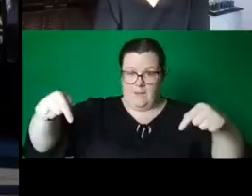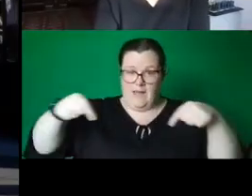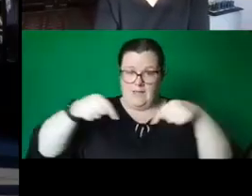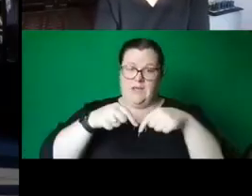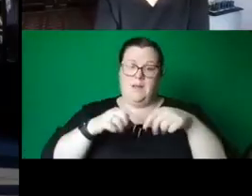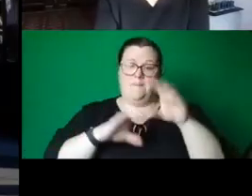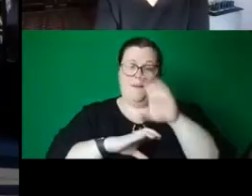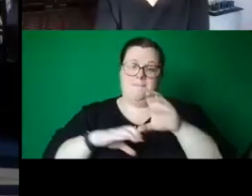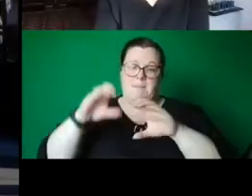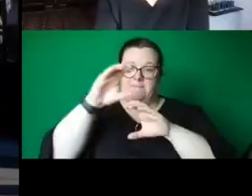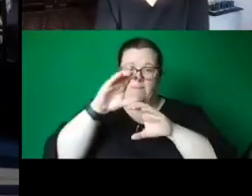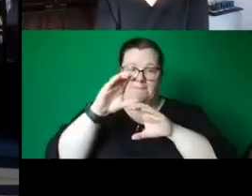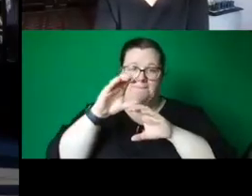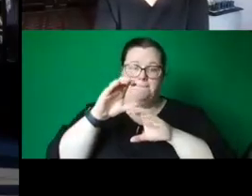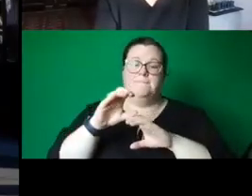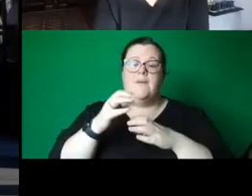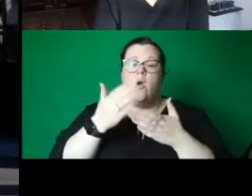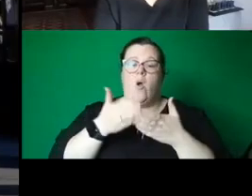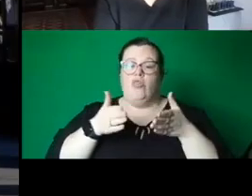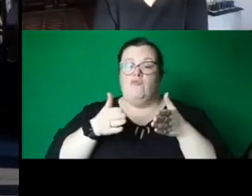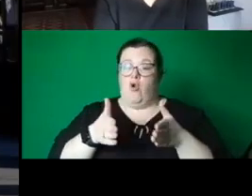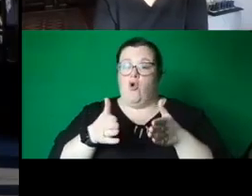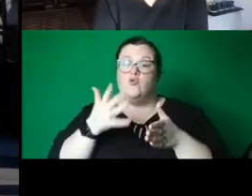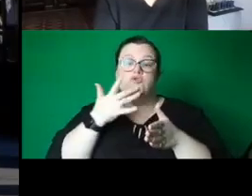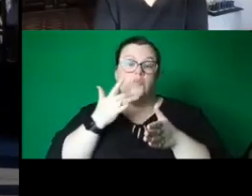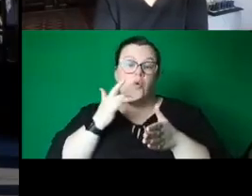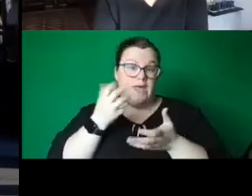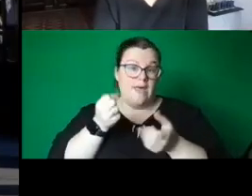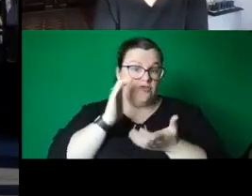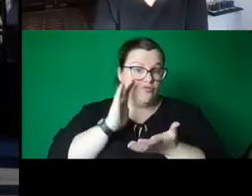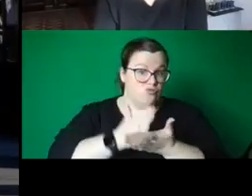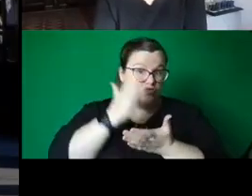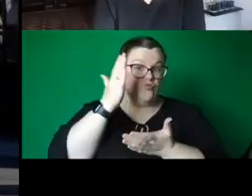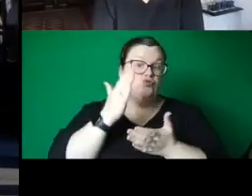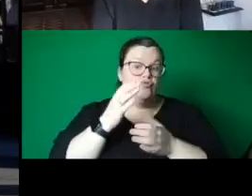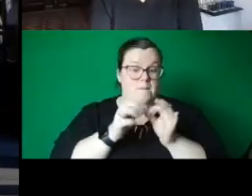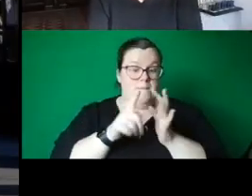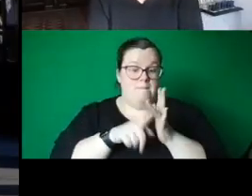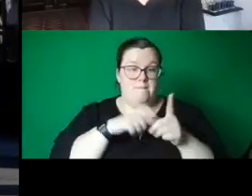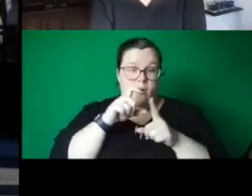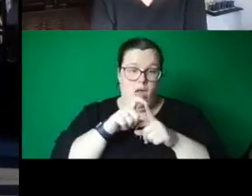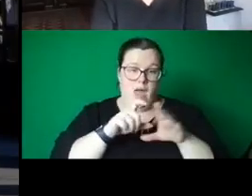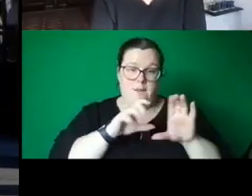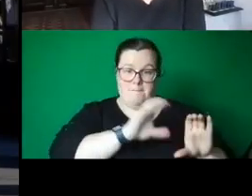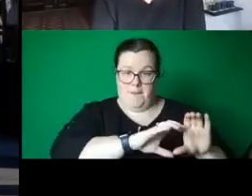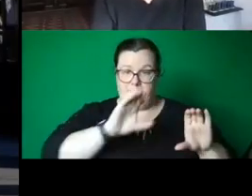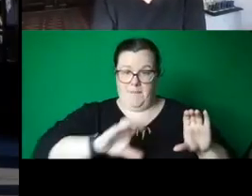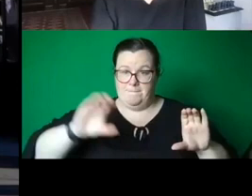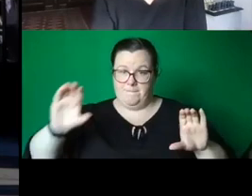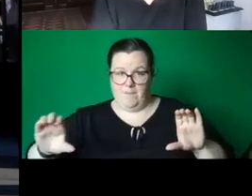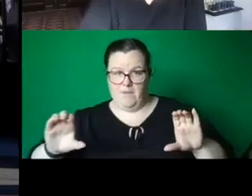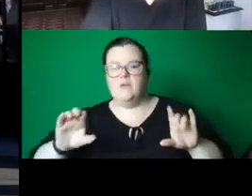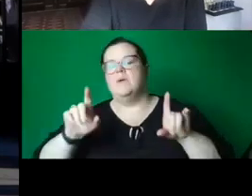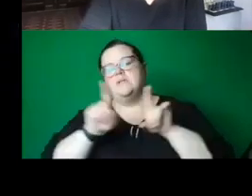where you would typically have the real Bollards, and working against gravity and common sense. I'm being playful here again.